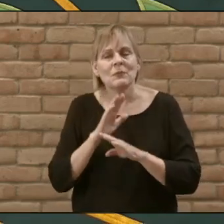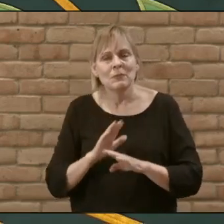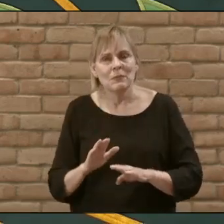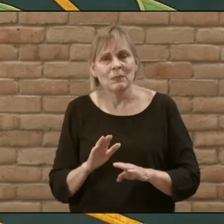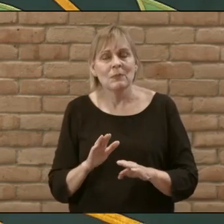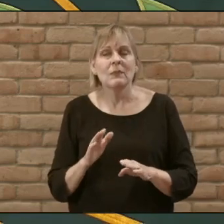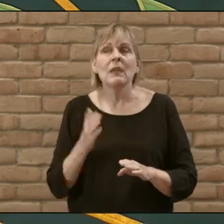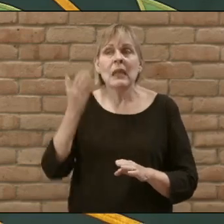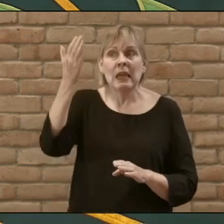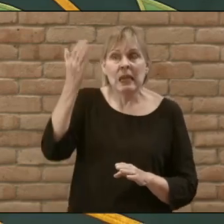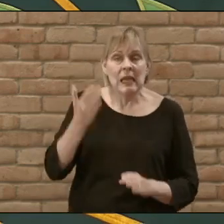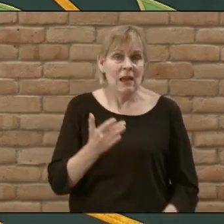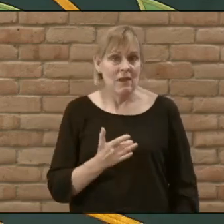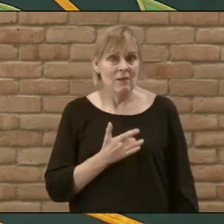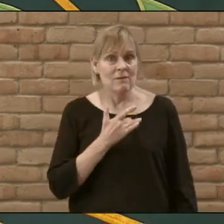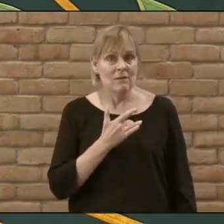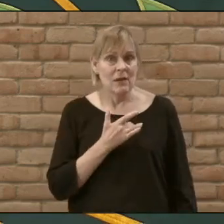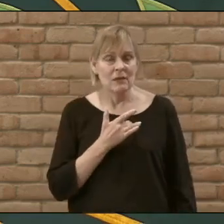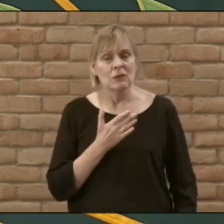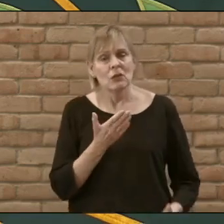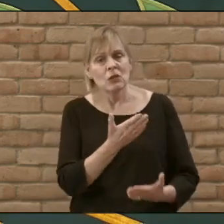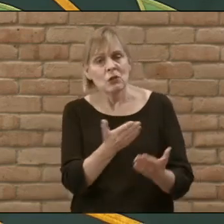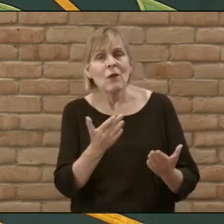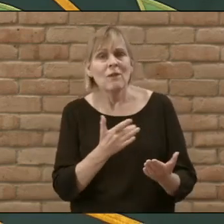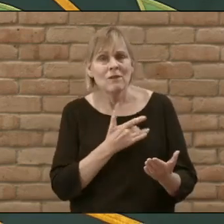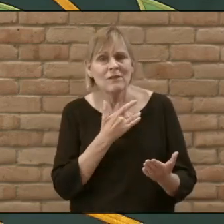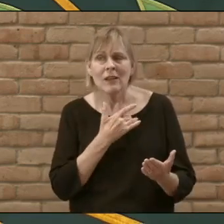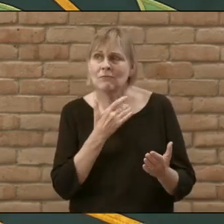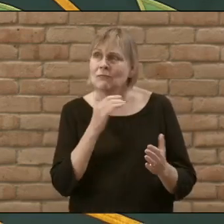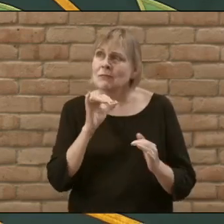and he feels what you feel